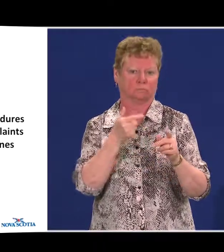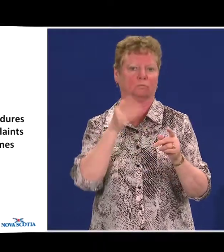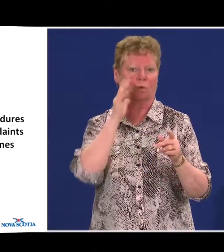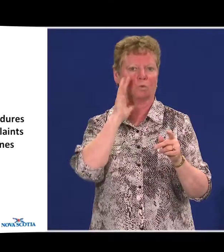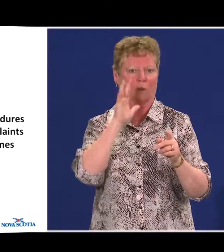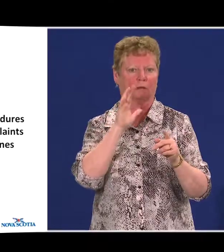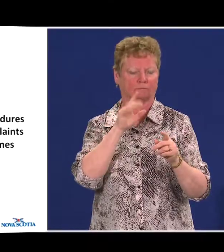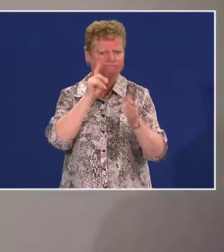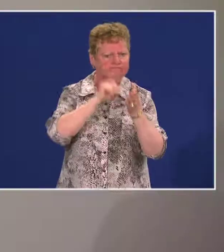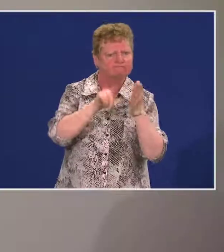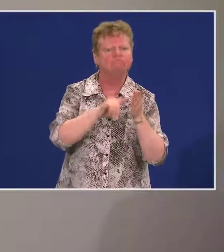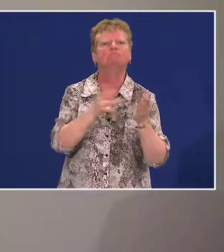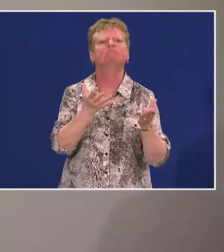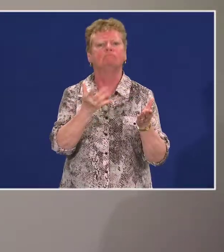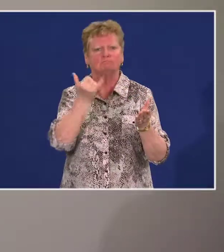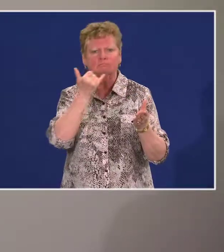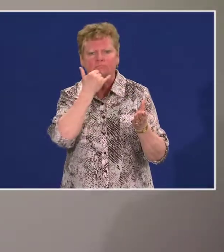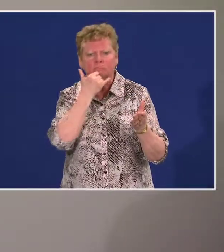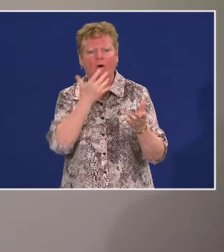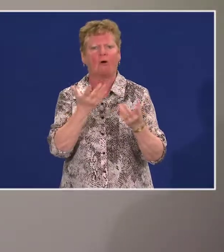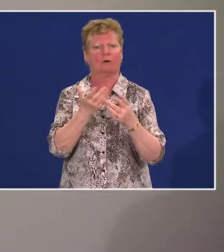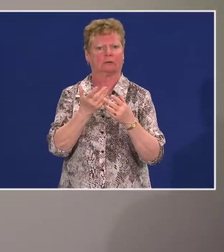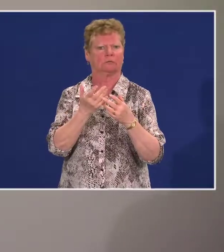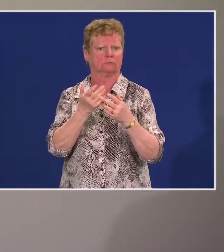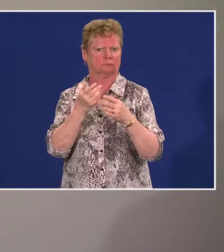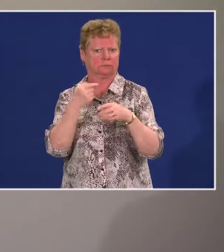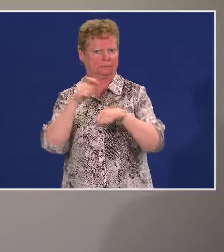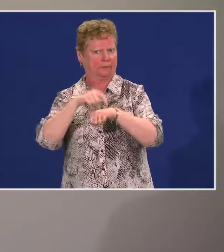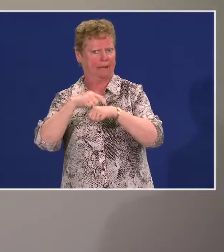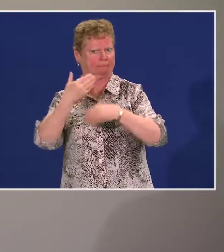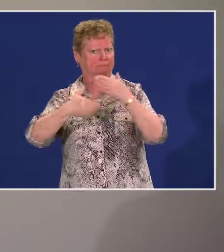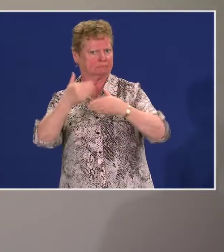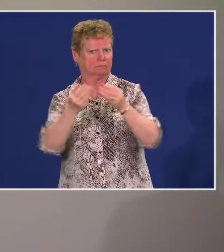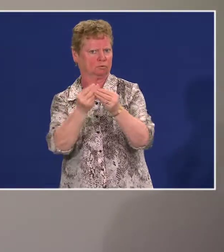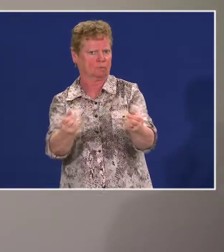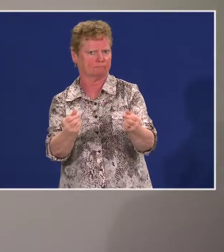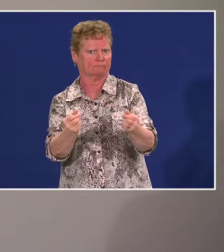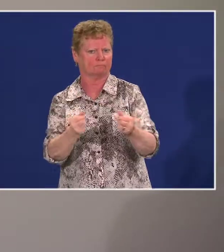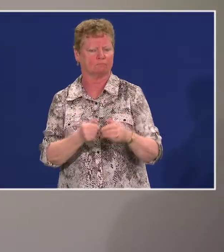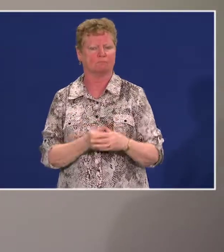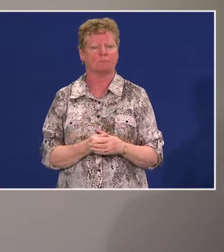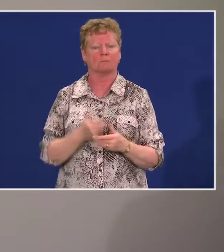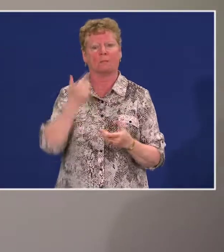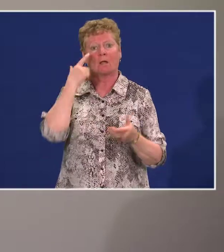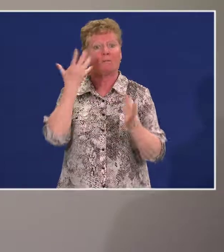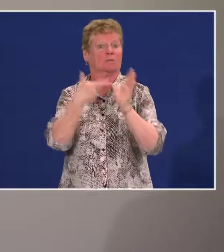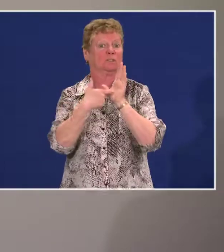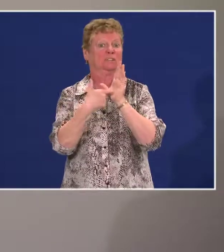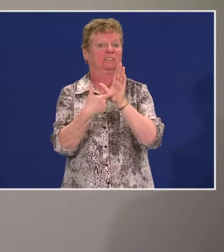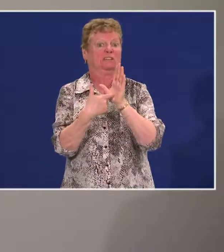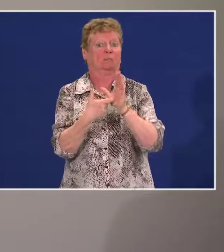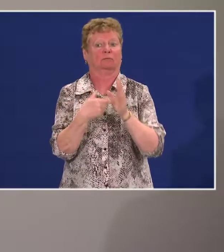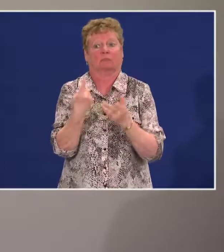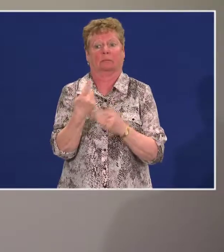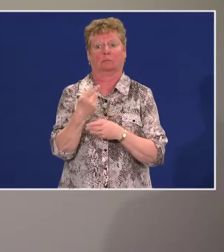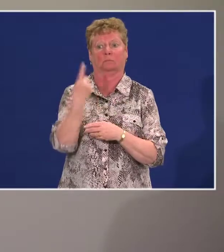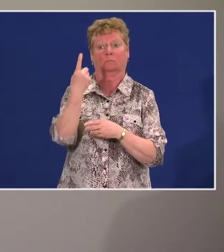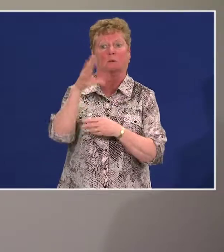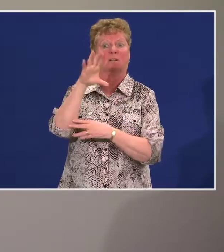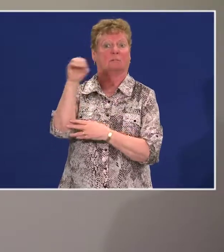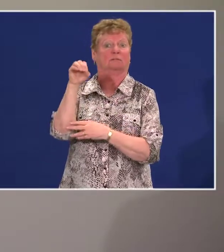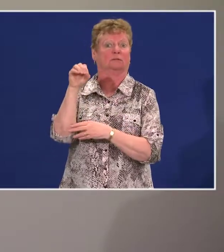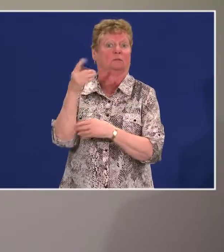let's say that there is a business that